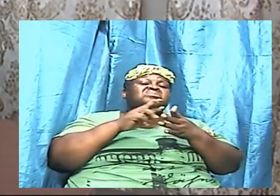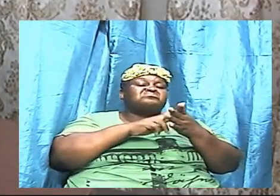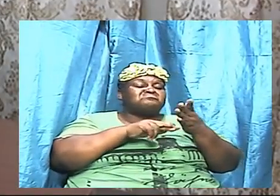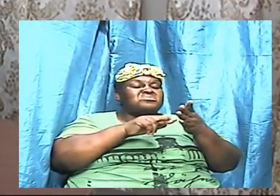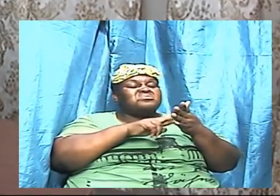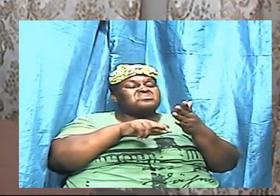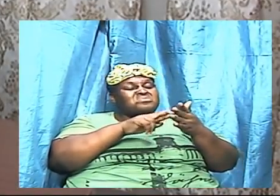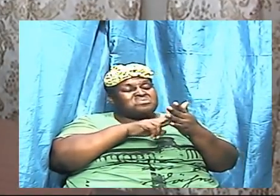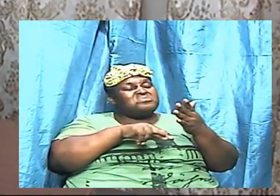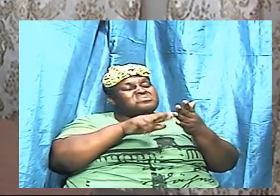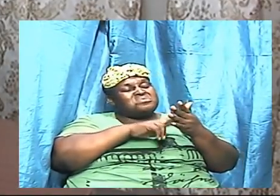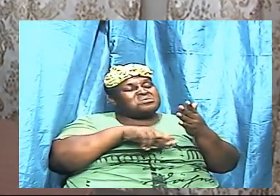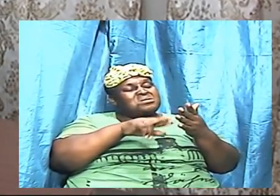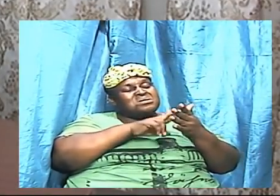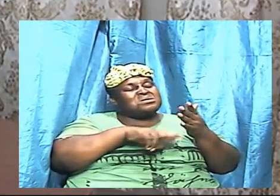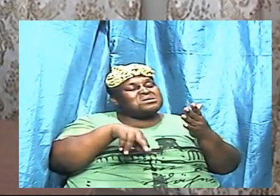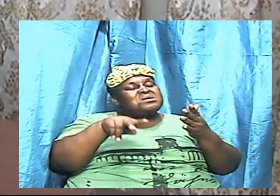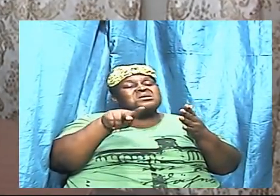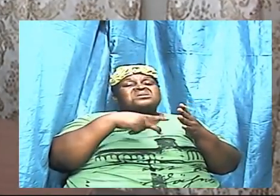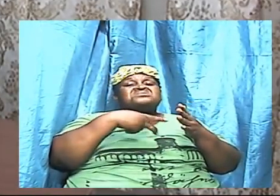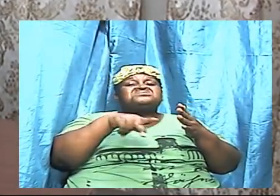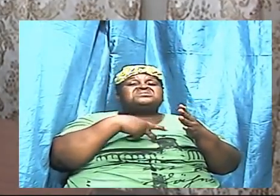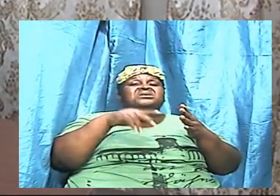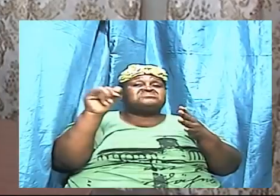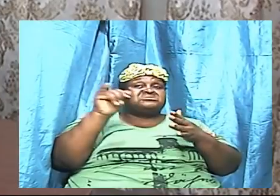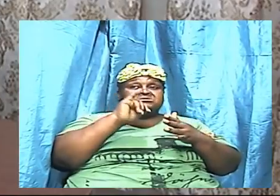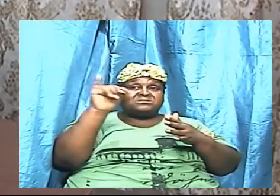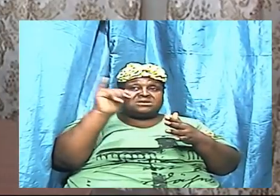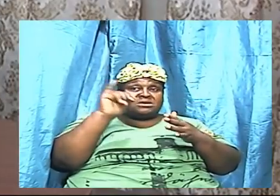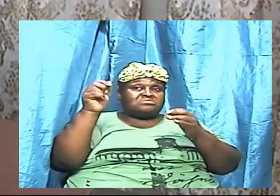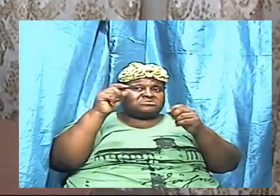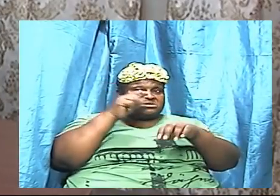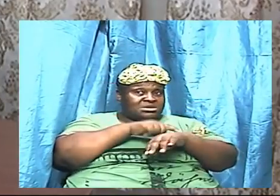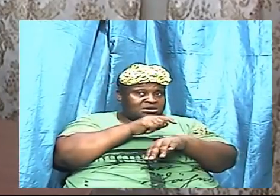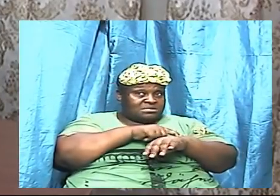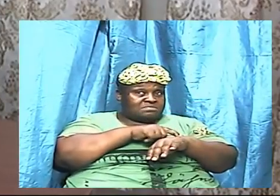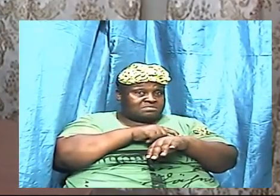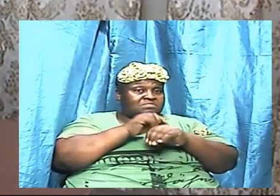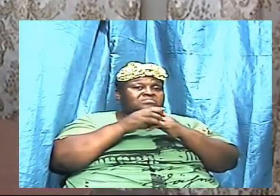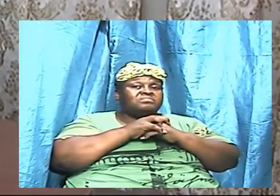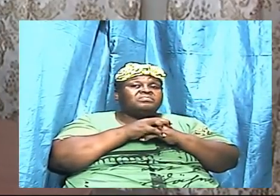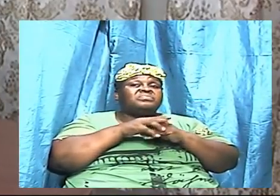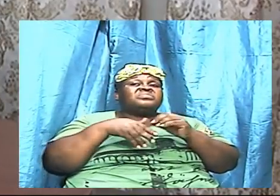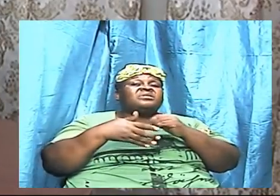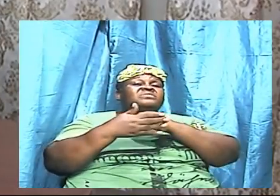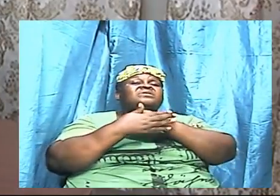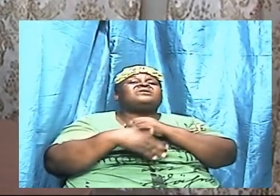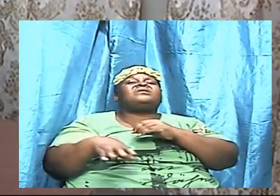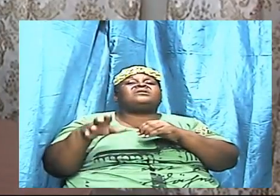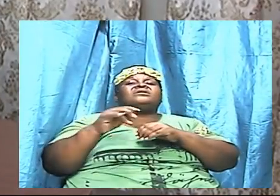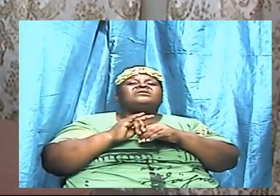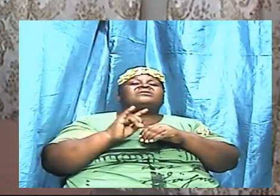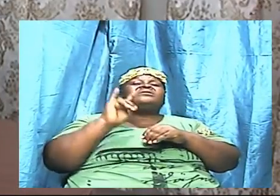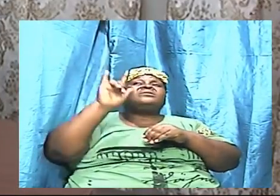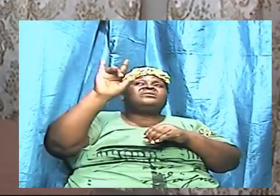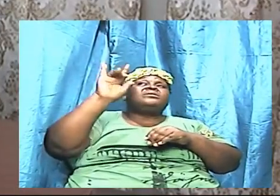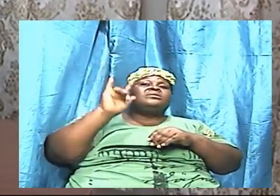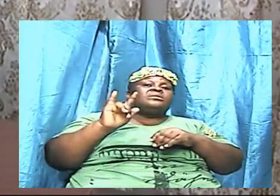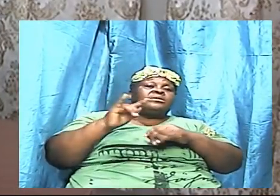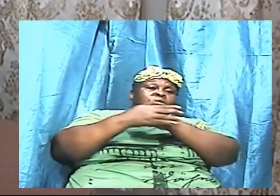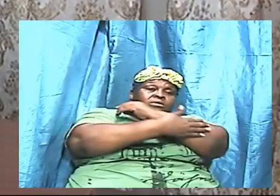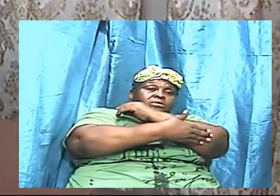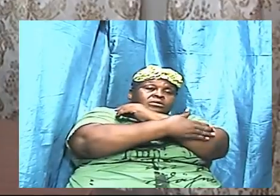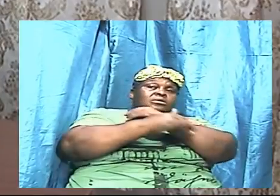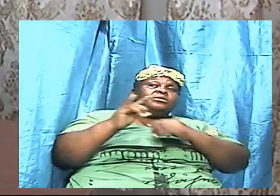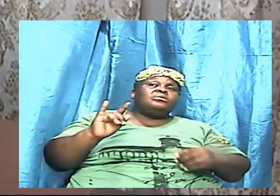at the same time now there are countries overseas that has a